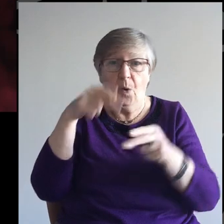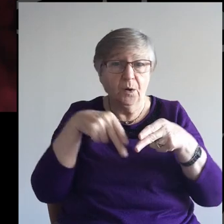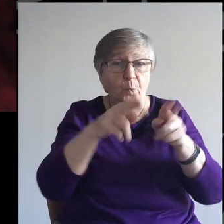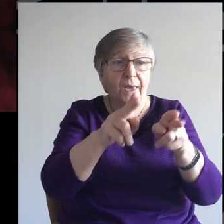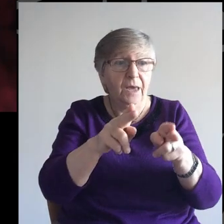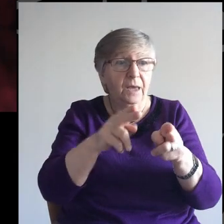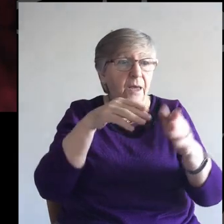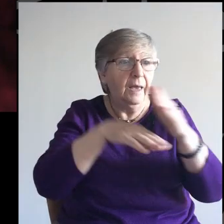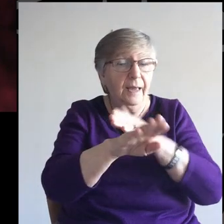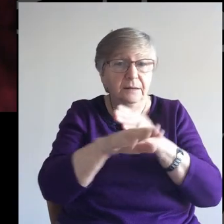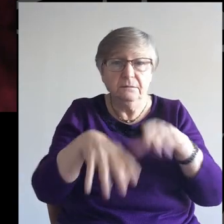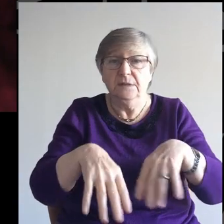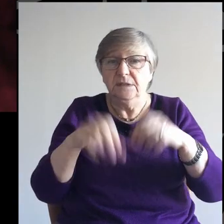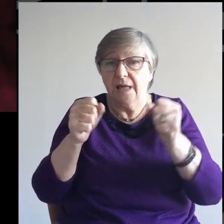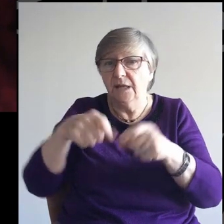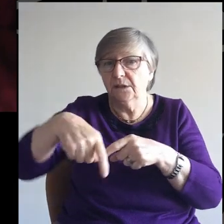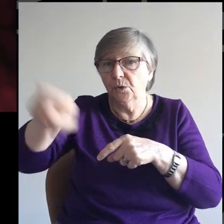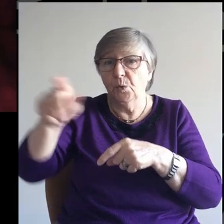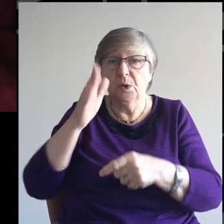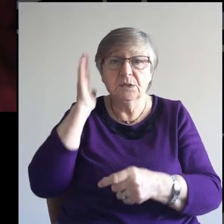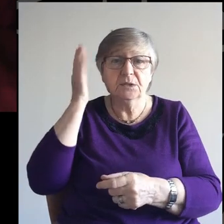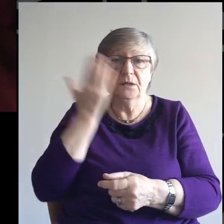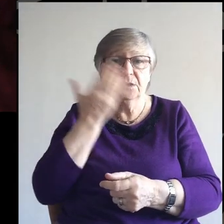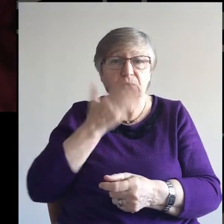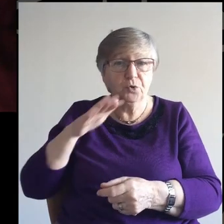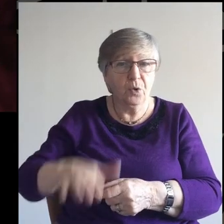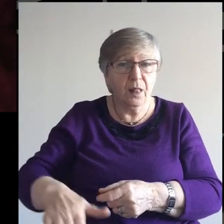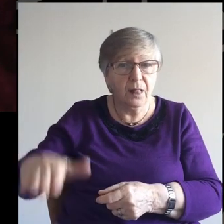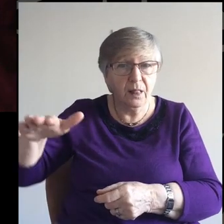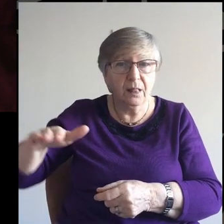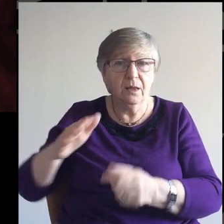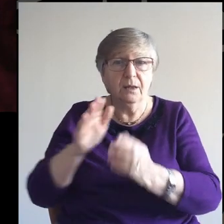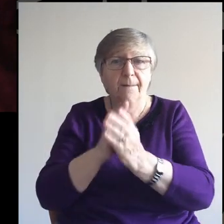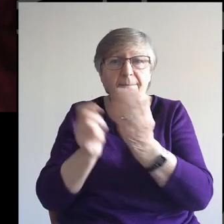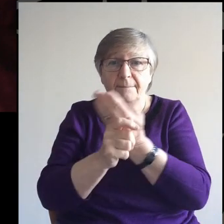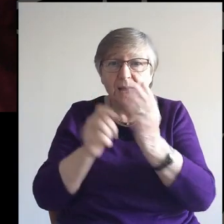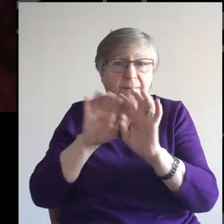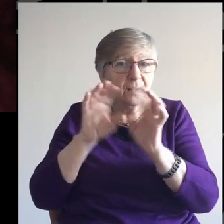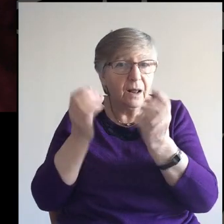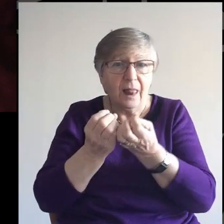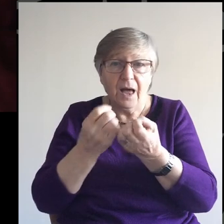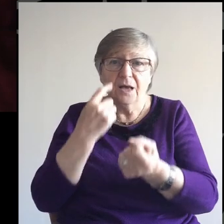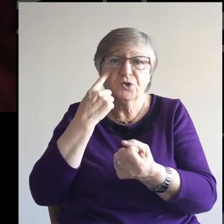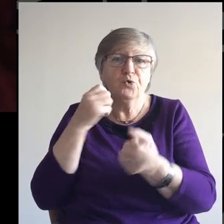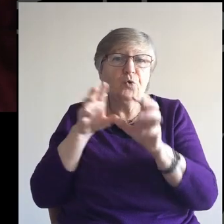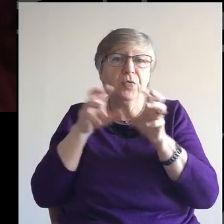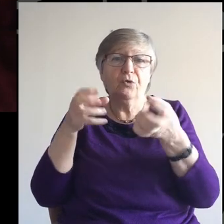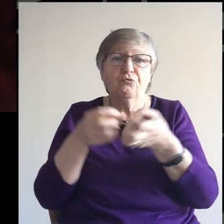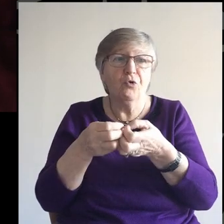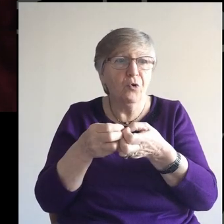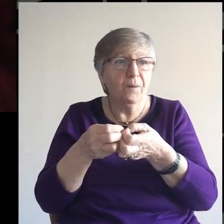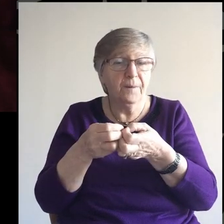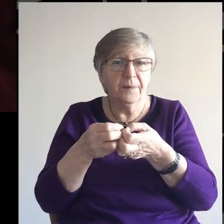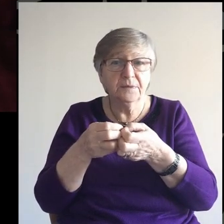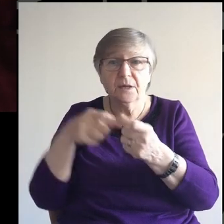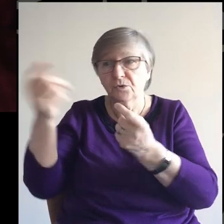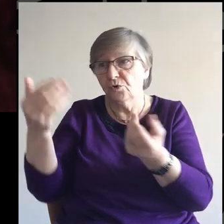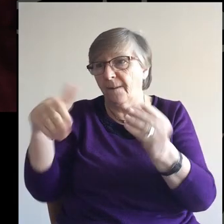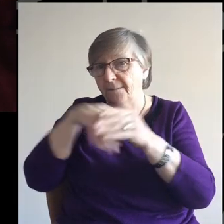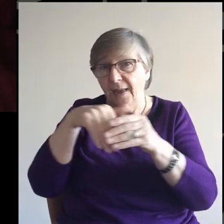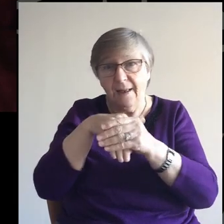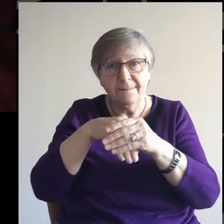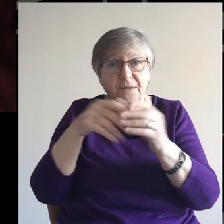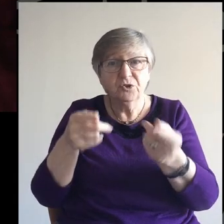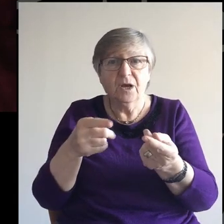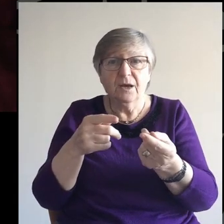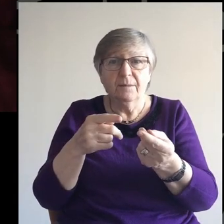we're in. We started going to Sunday school, onto Bible class, or whatever. Youth groups took our membership vows.